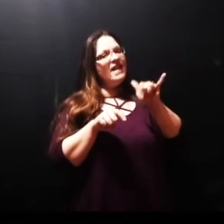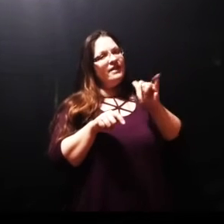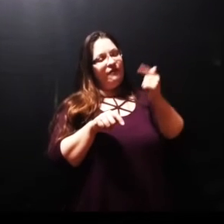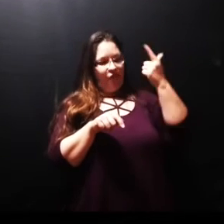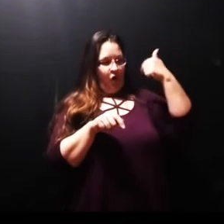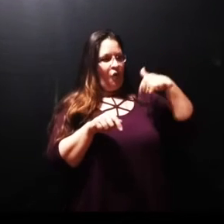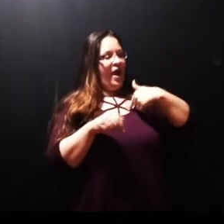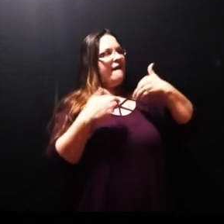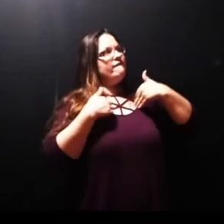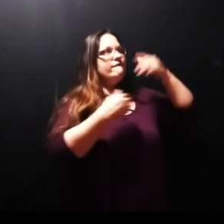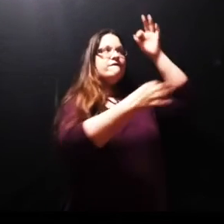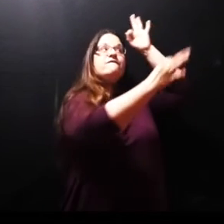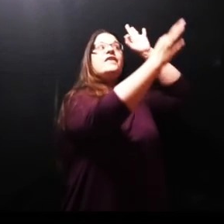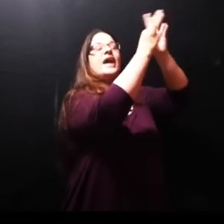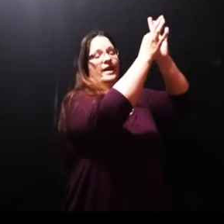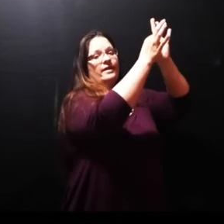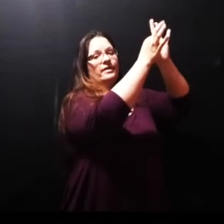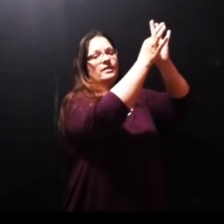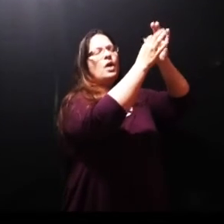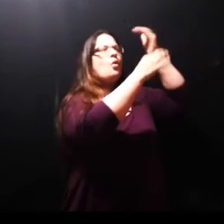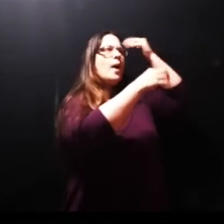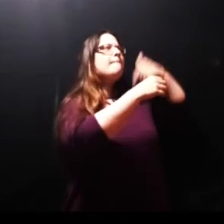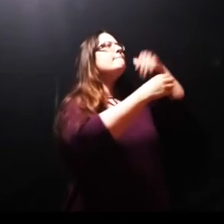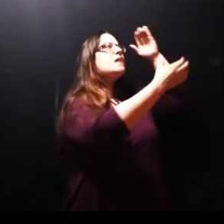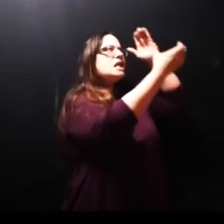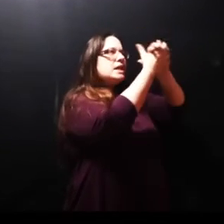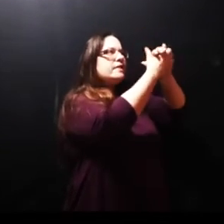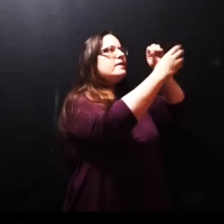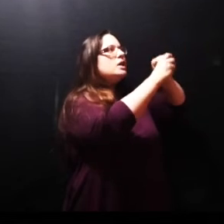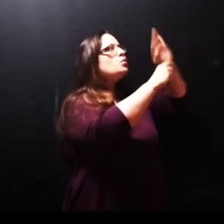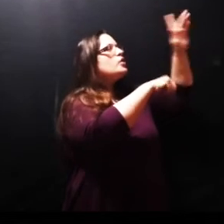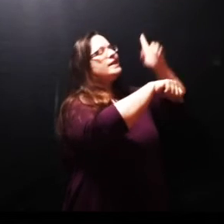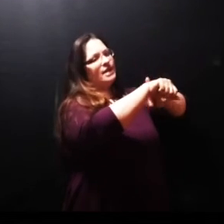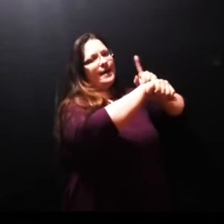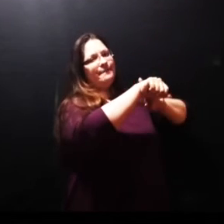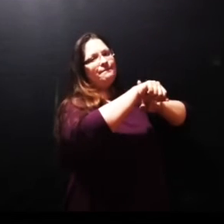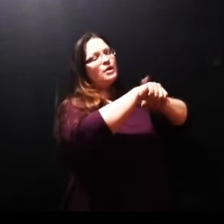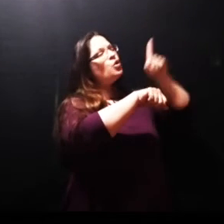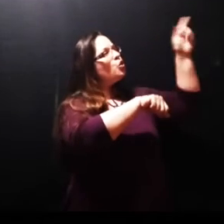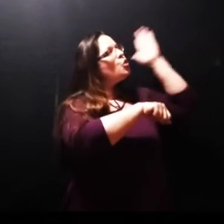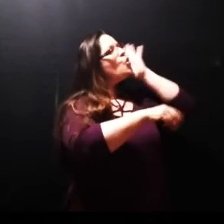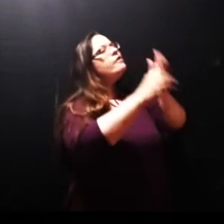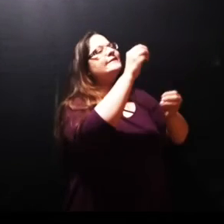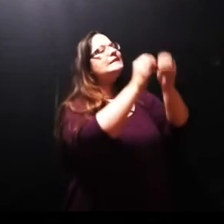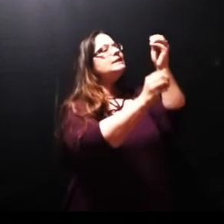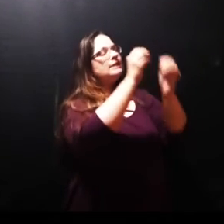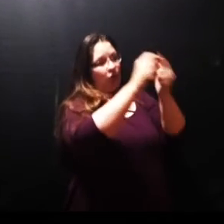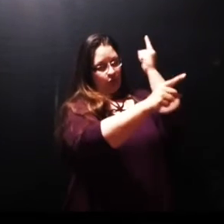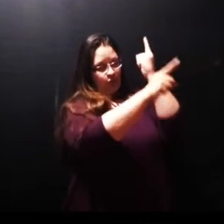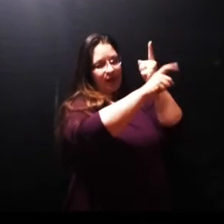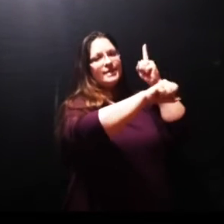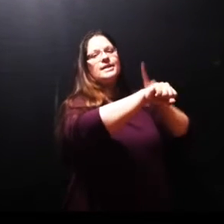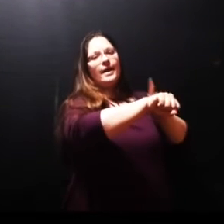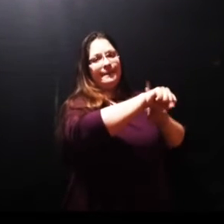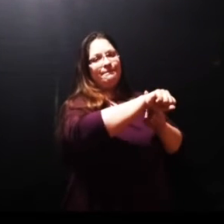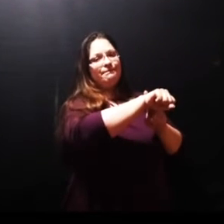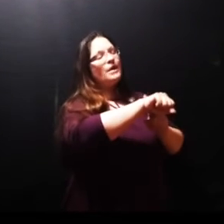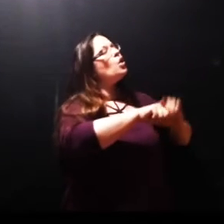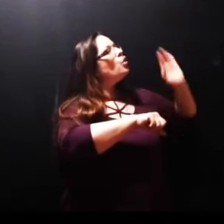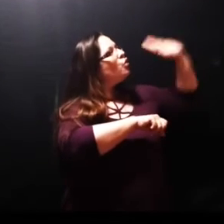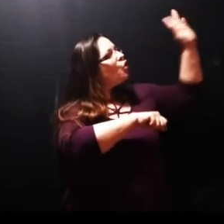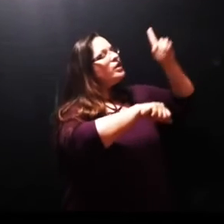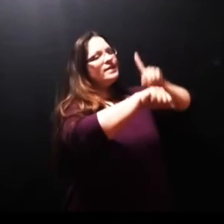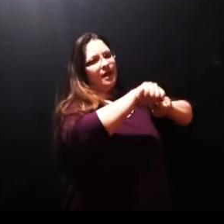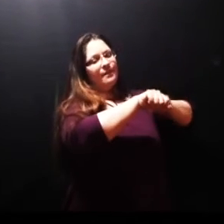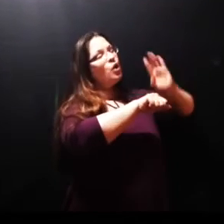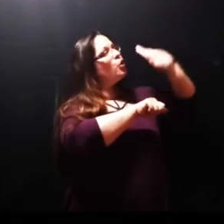need to say Lord I believe your timing I believe that you will come at the right moment I believe that you will resolve this issue or bring the